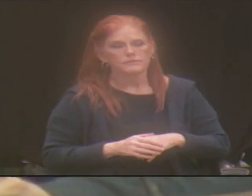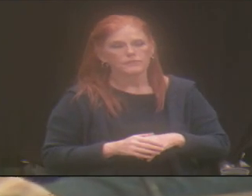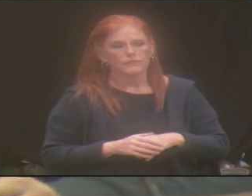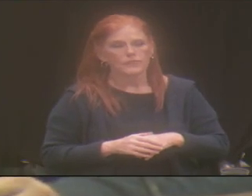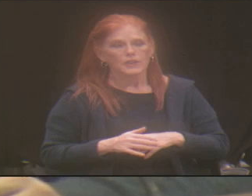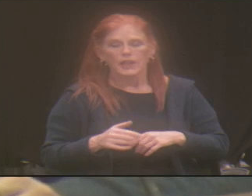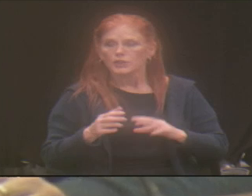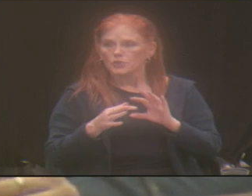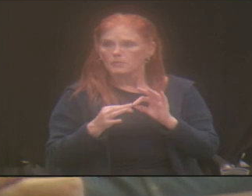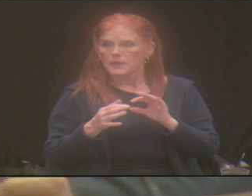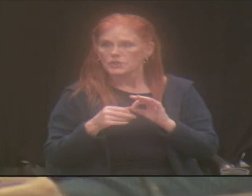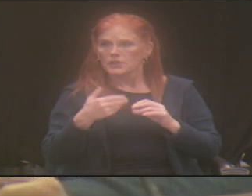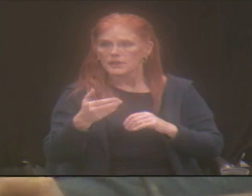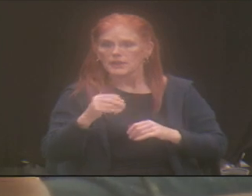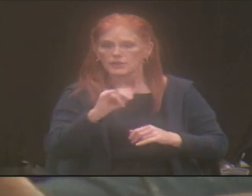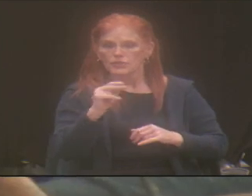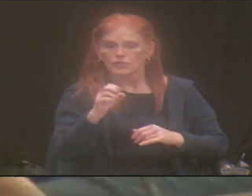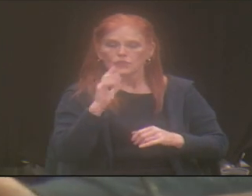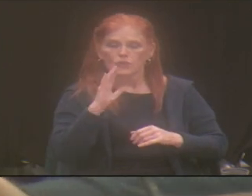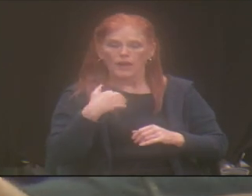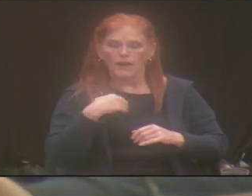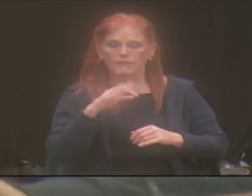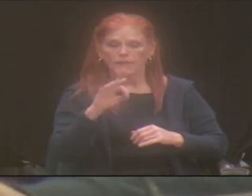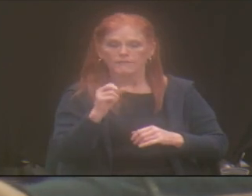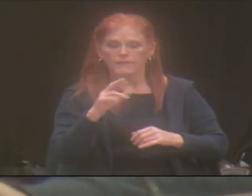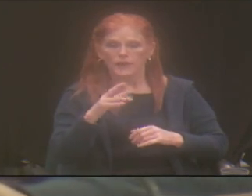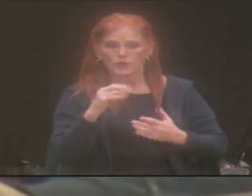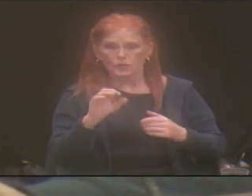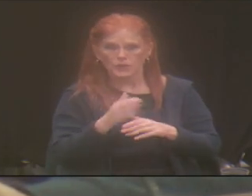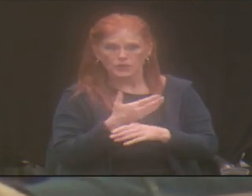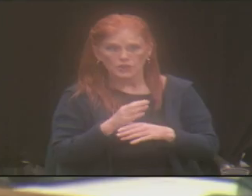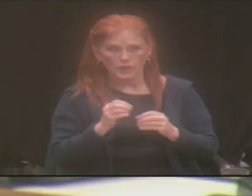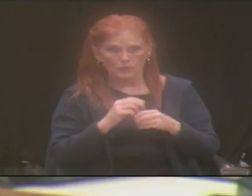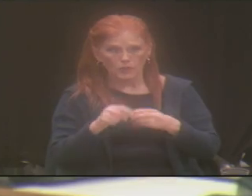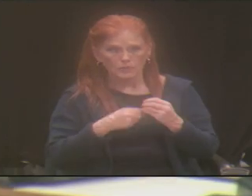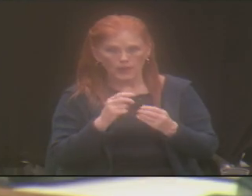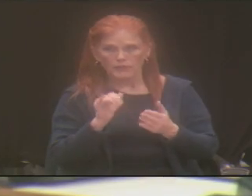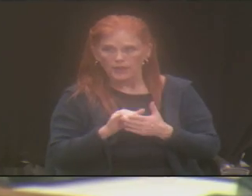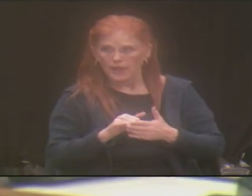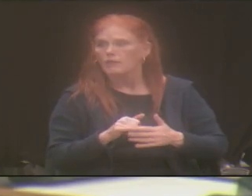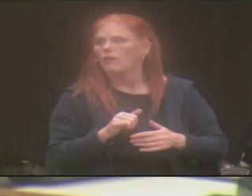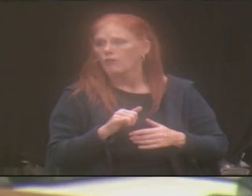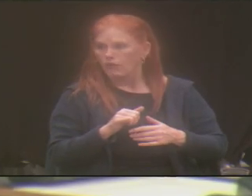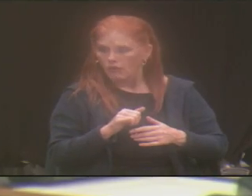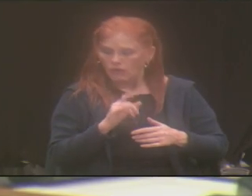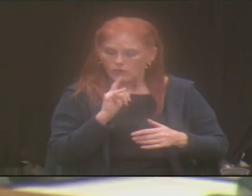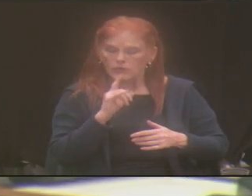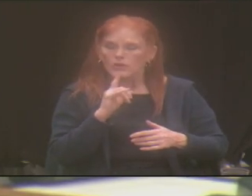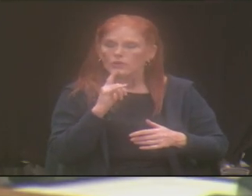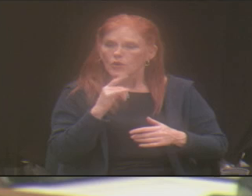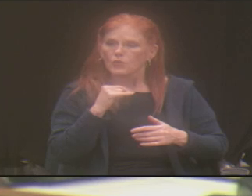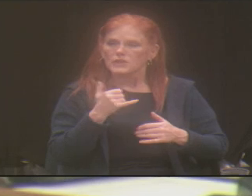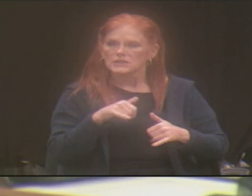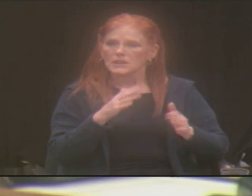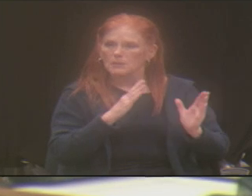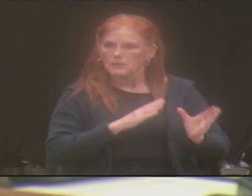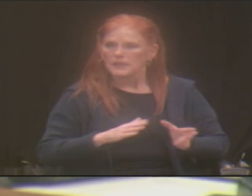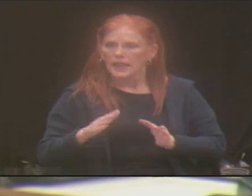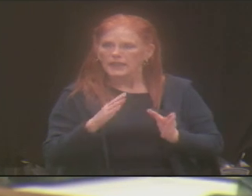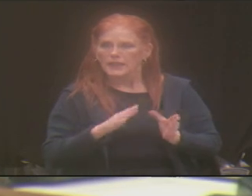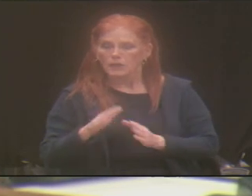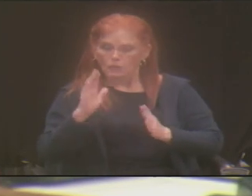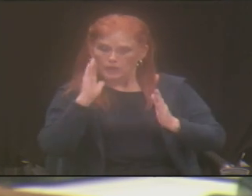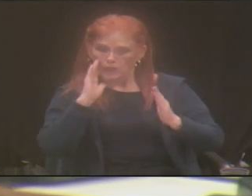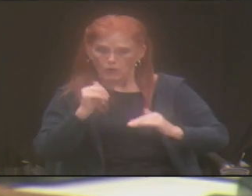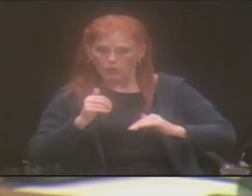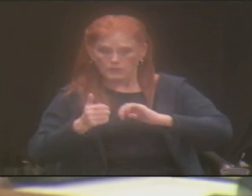be having a fair in June. Would you like to share a little bit more about that? That's still in its planning. We're looking to partner with